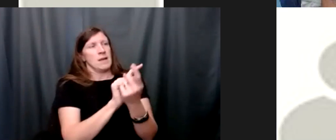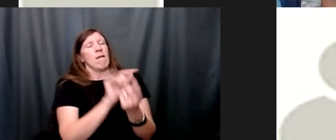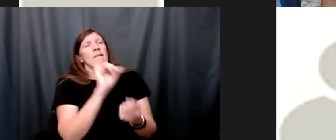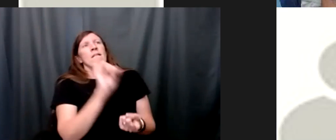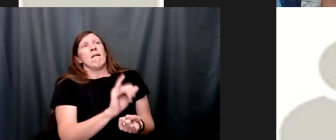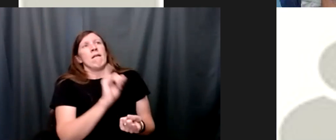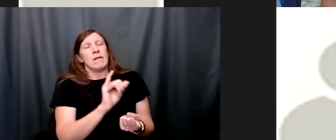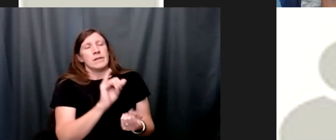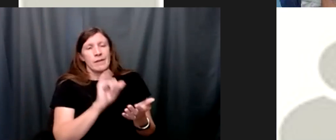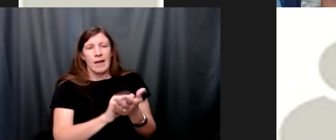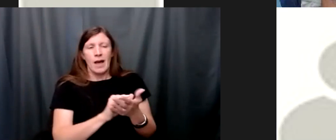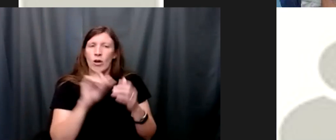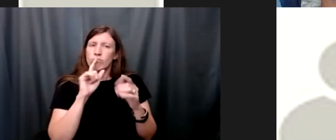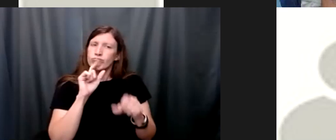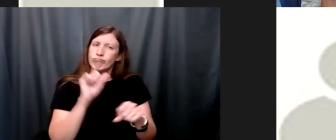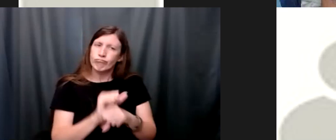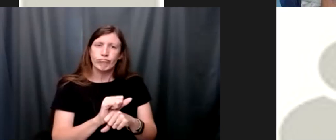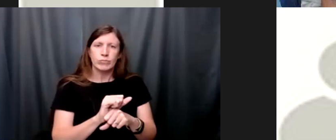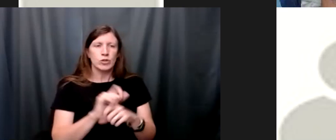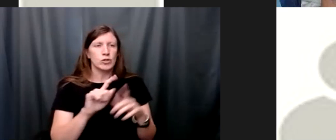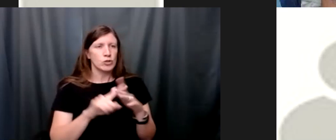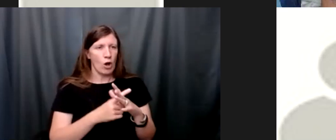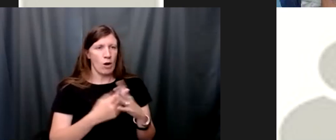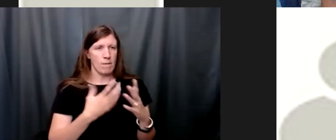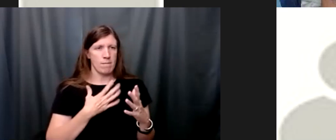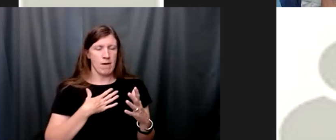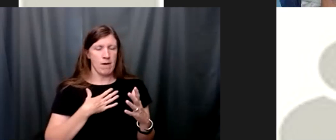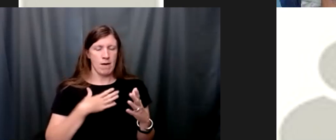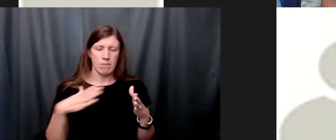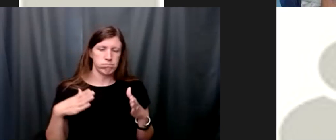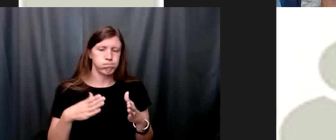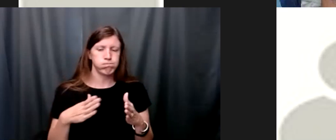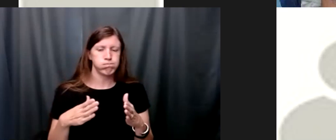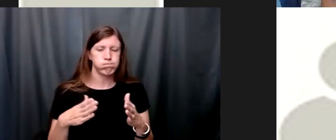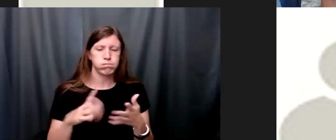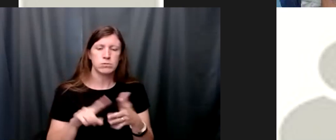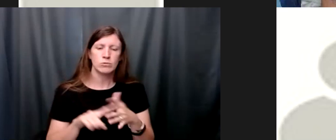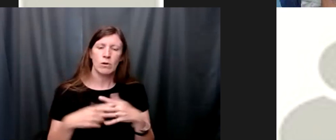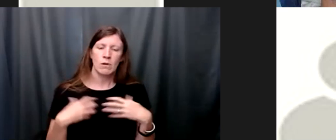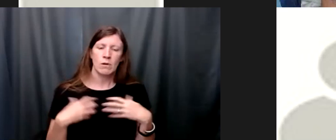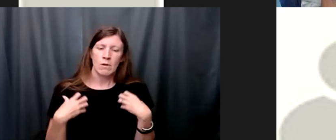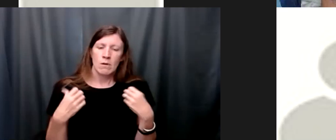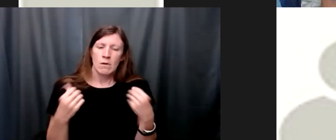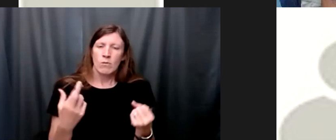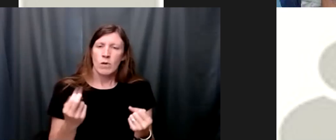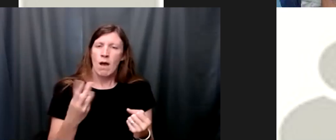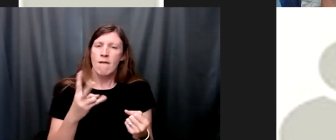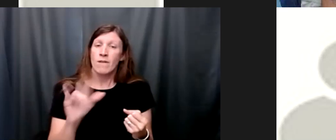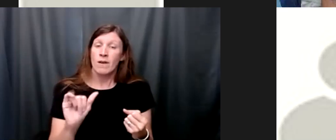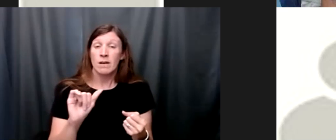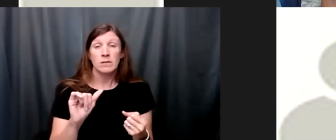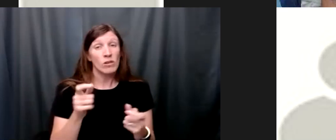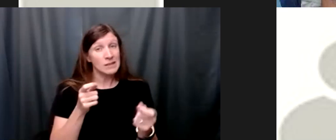actually start my road to recovery and start dealing with uh not only taking responsibility